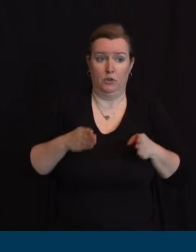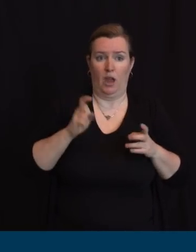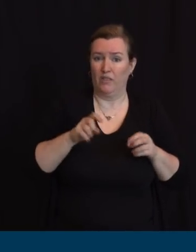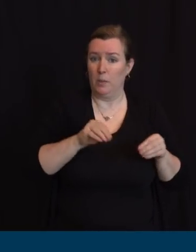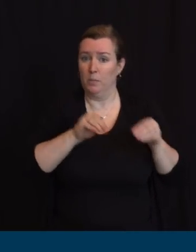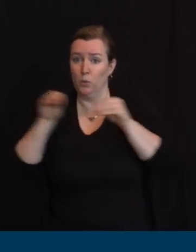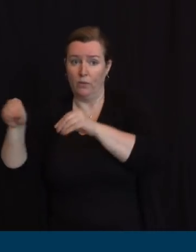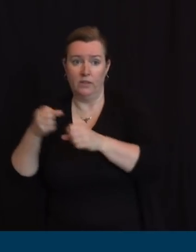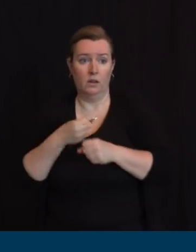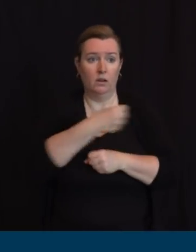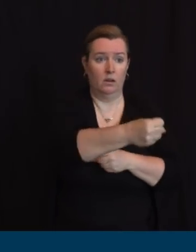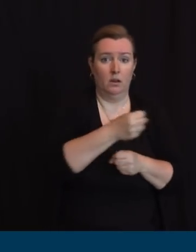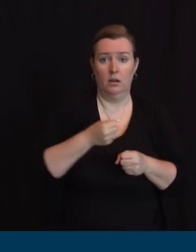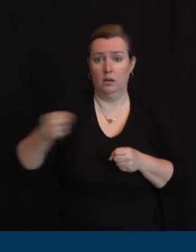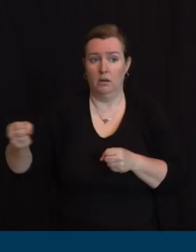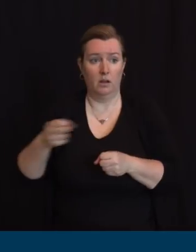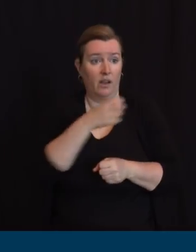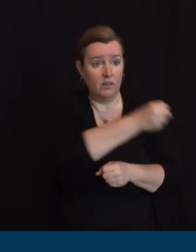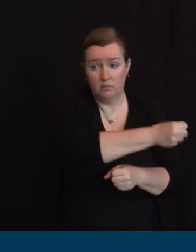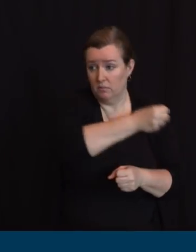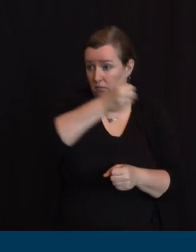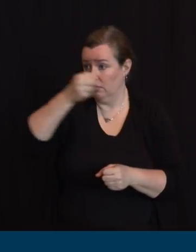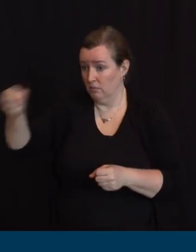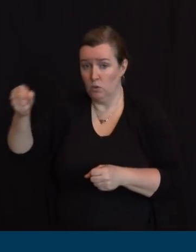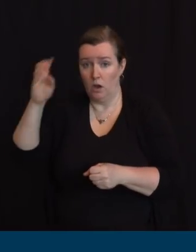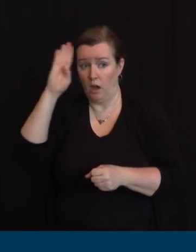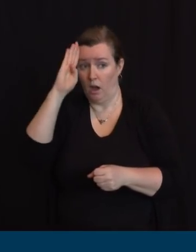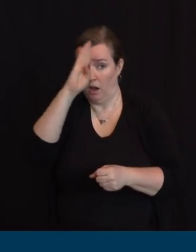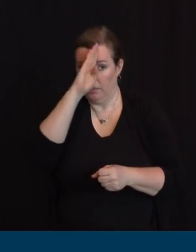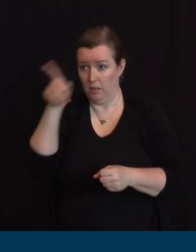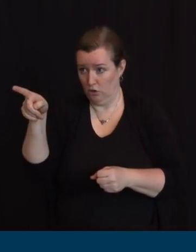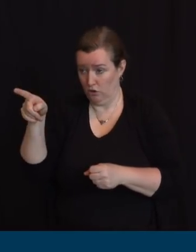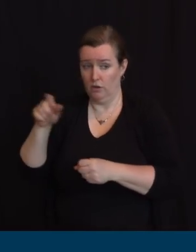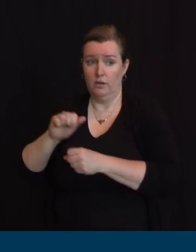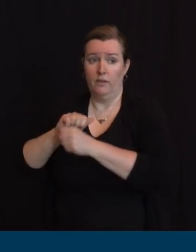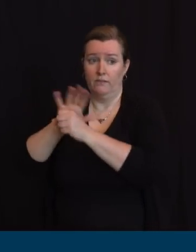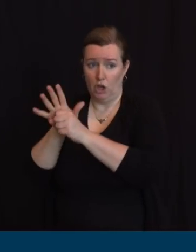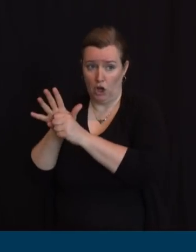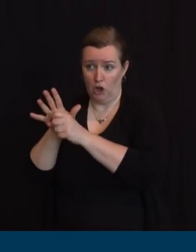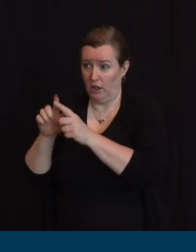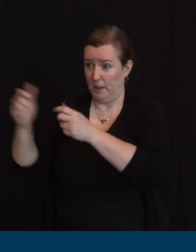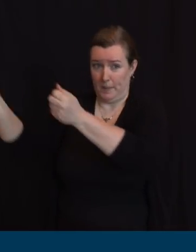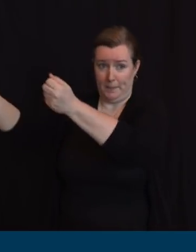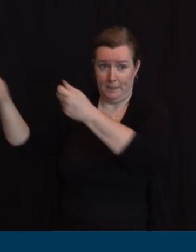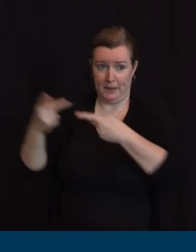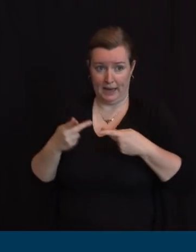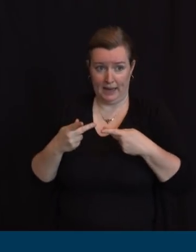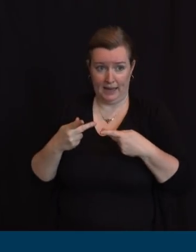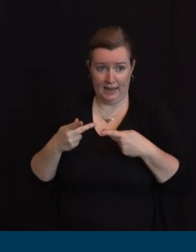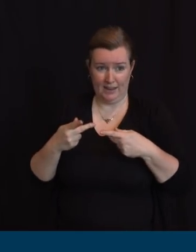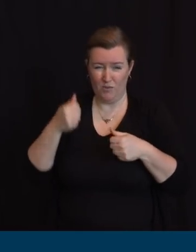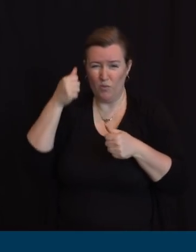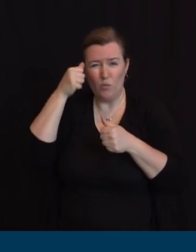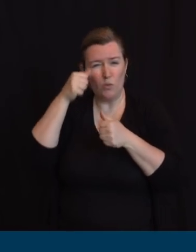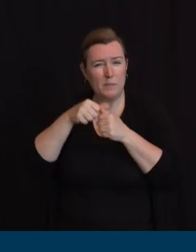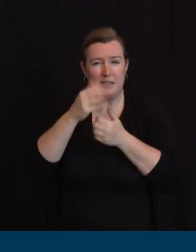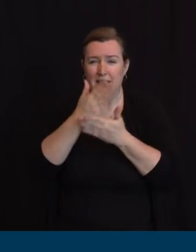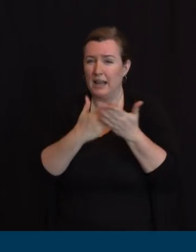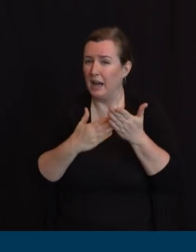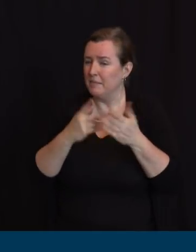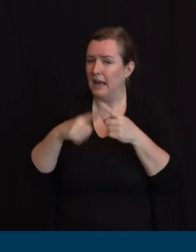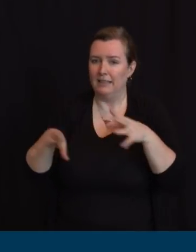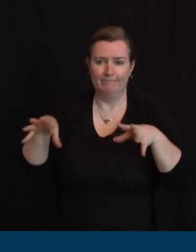or the new admissions, which will go to the 300 beds that we're identifying. The peak.